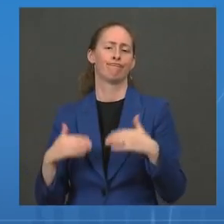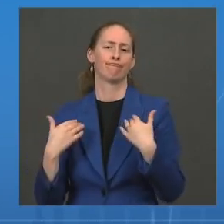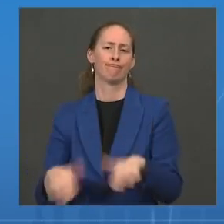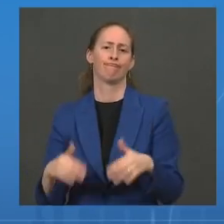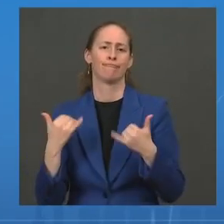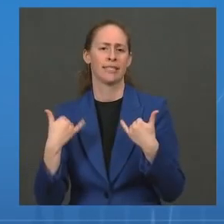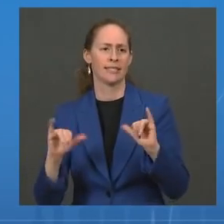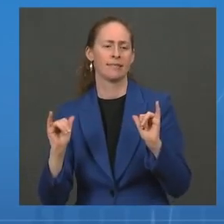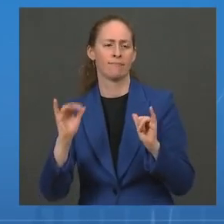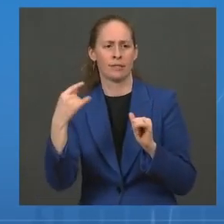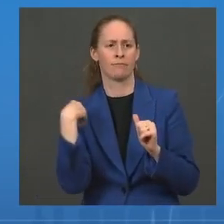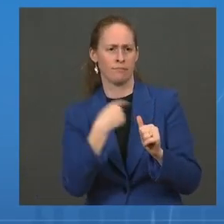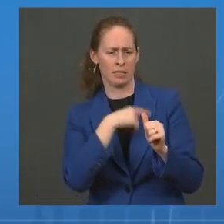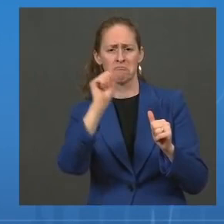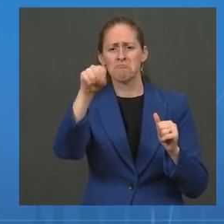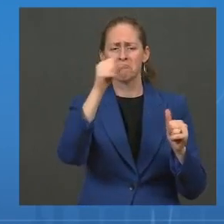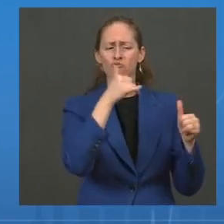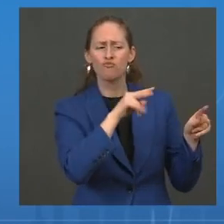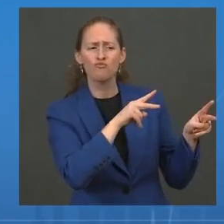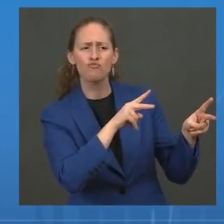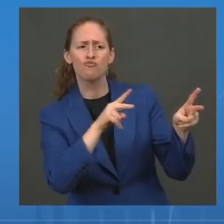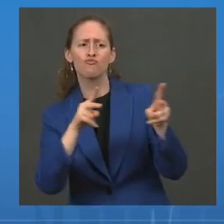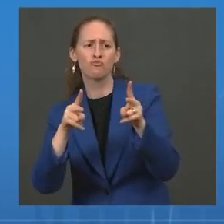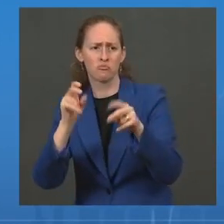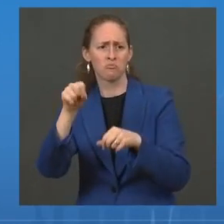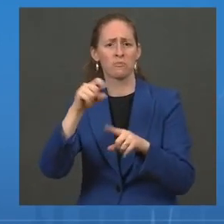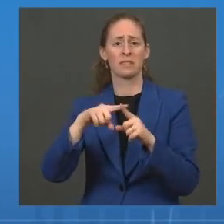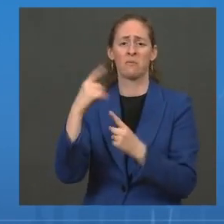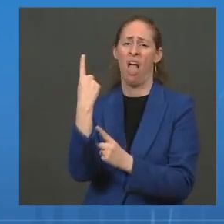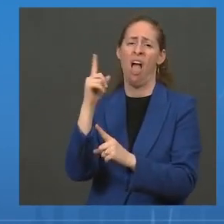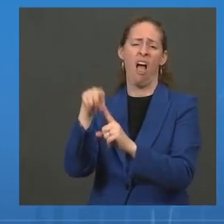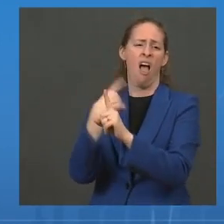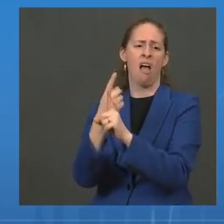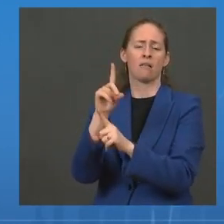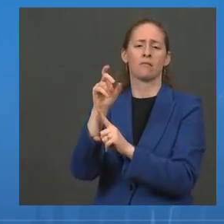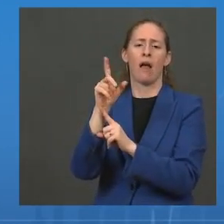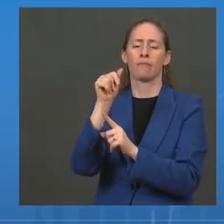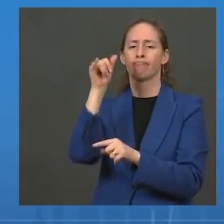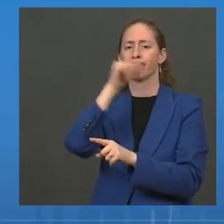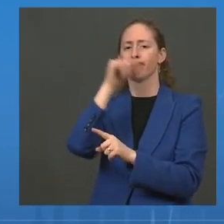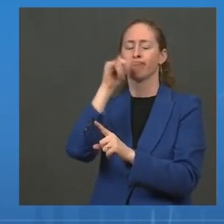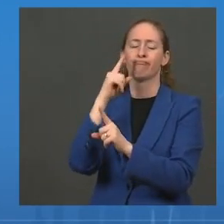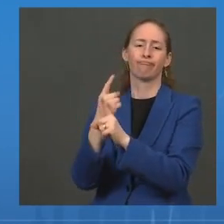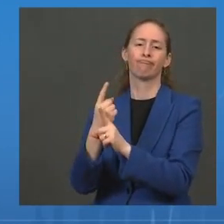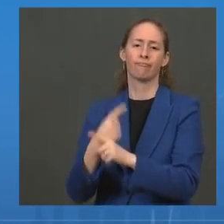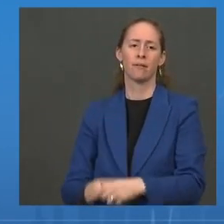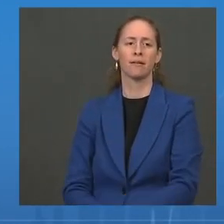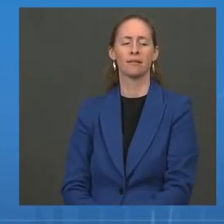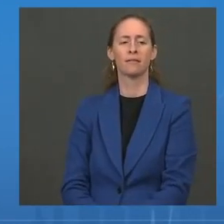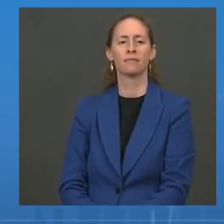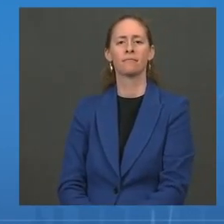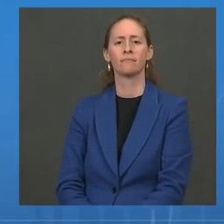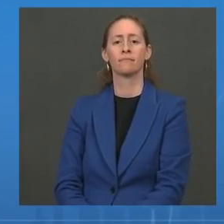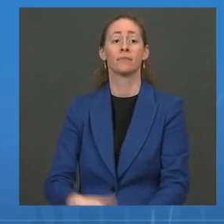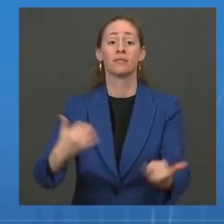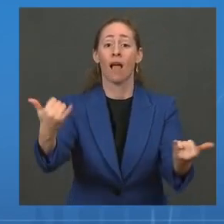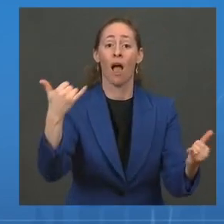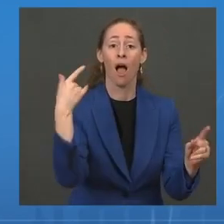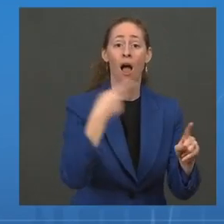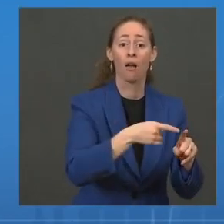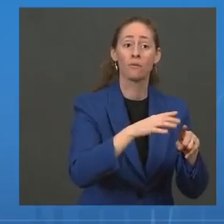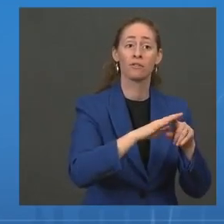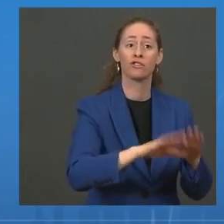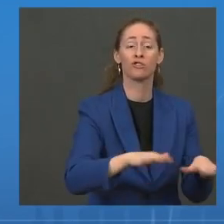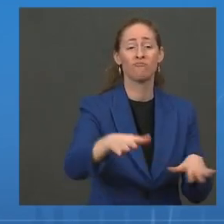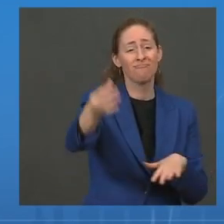variants. Mr. On kids, I want to emphasize again that we have plenty of supply for all